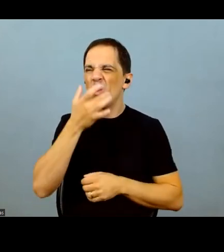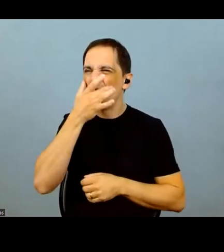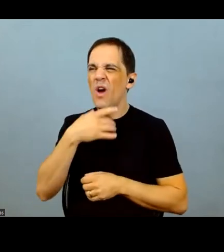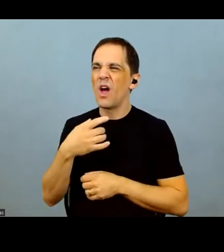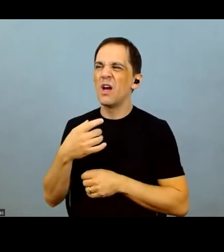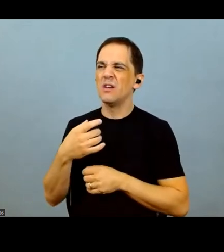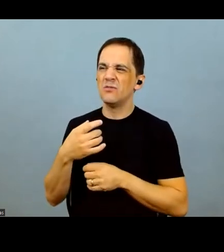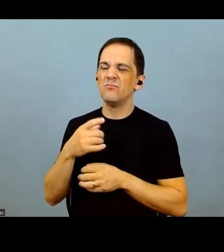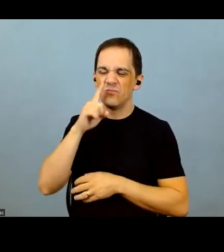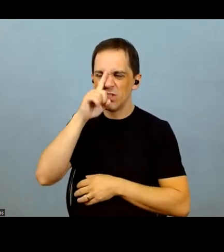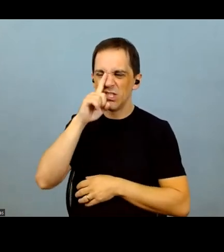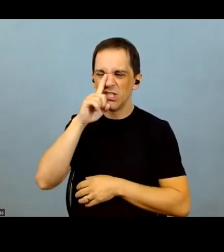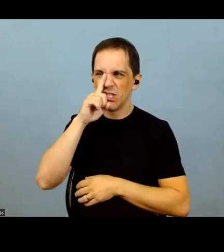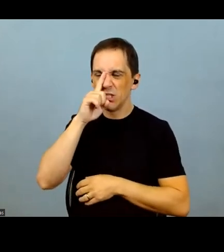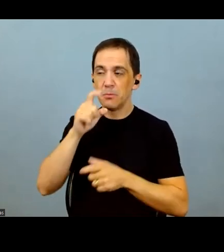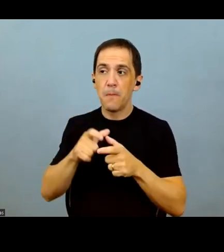price.